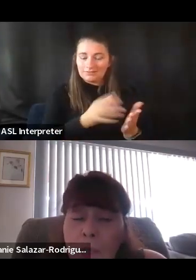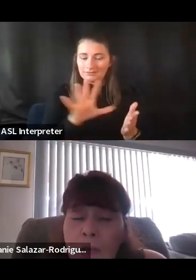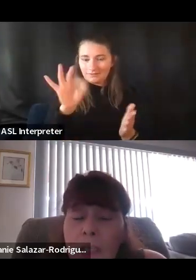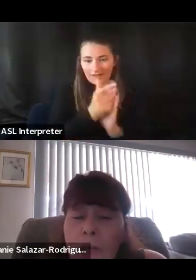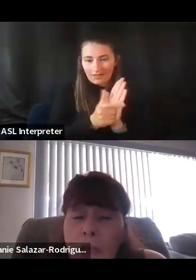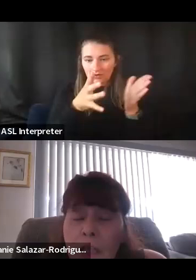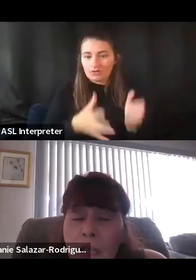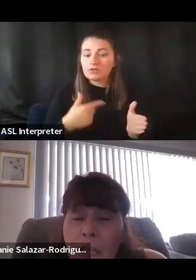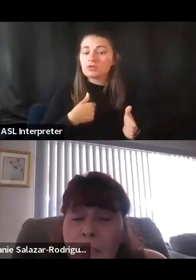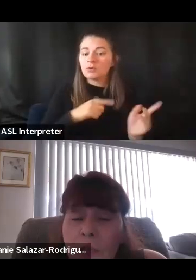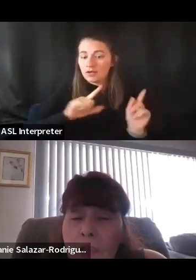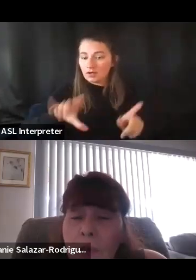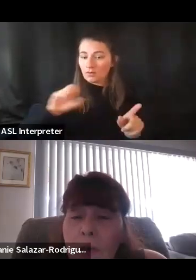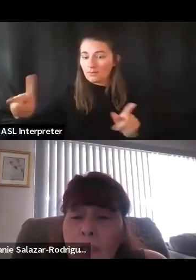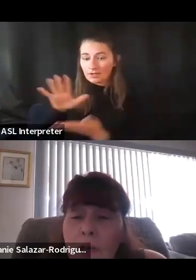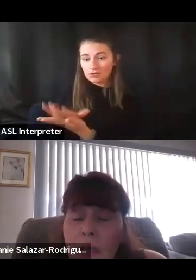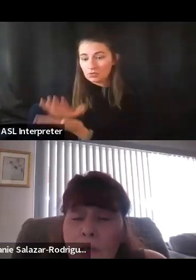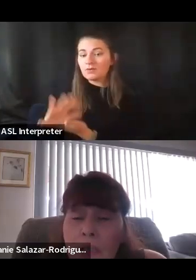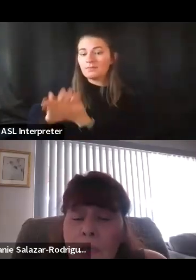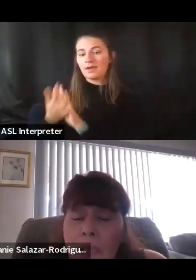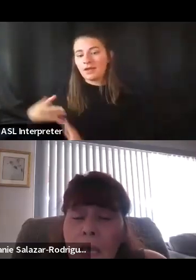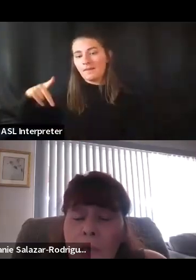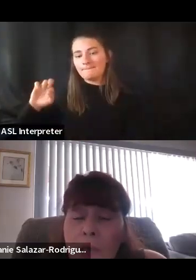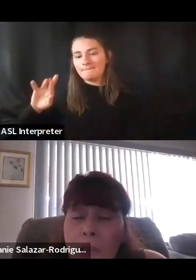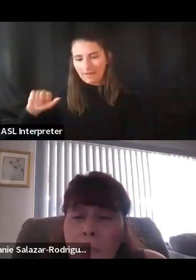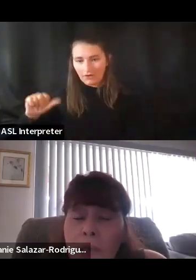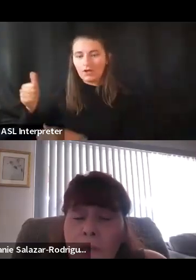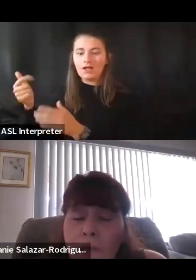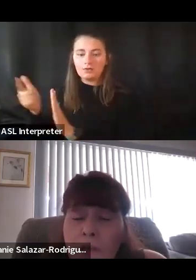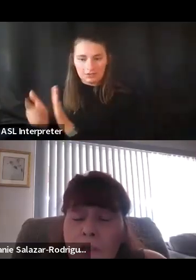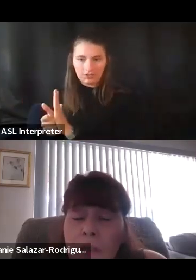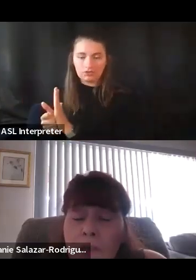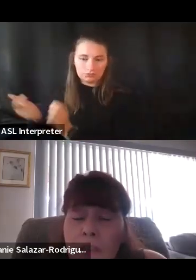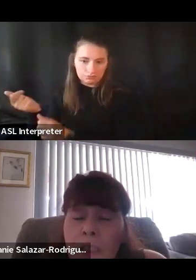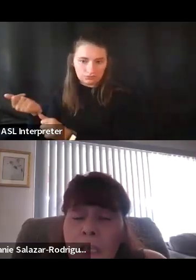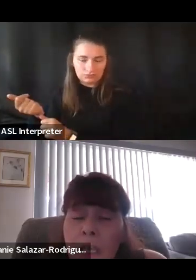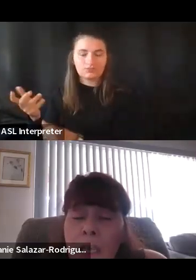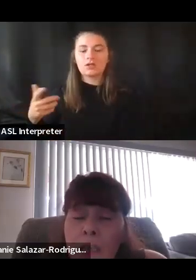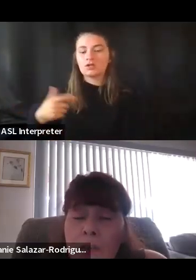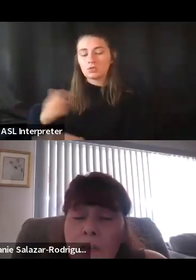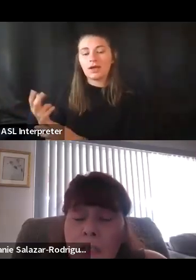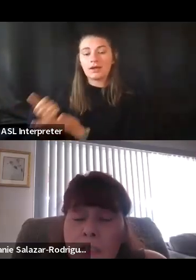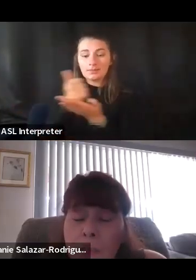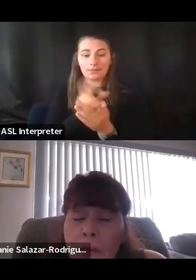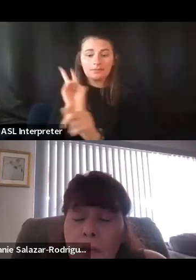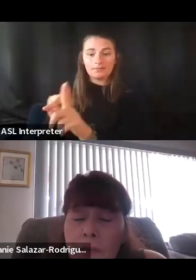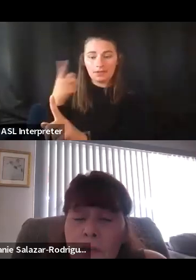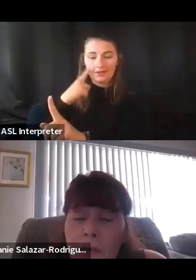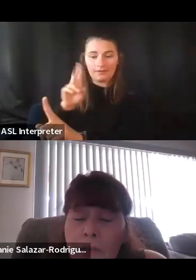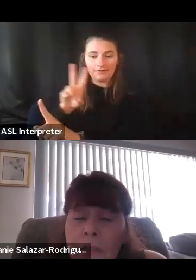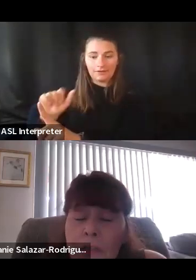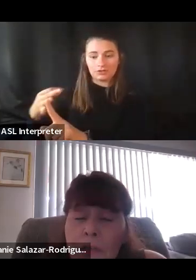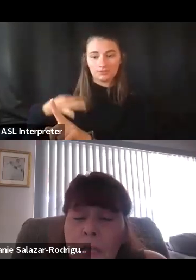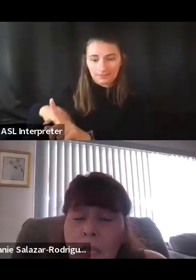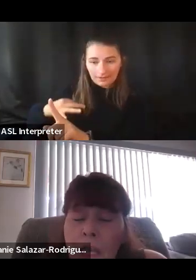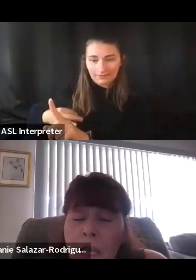I became a paralegal. And so as a paralegal, I was able to help them to apply for the veterans benefits and other things that paralegals